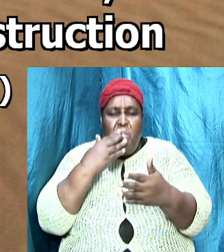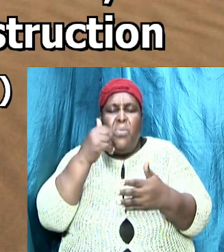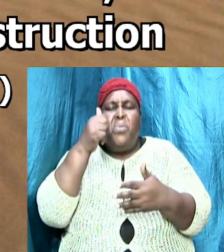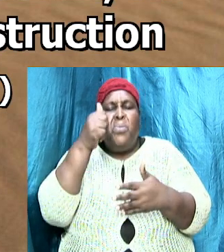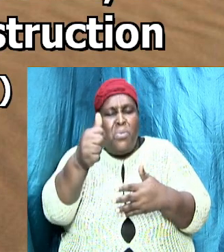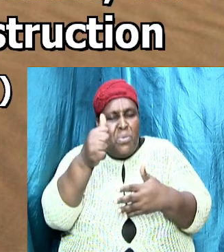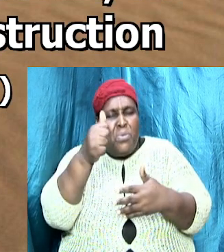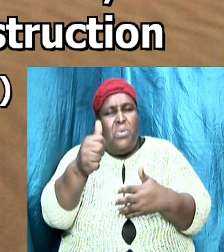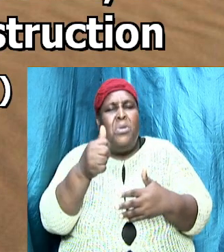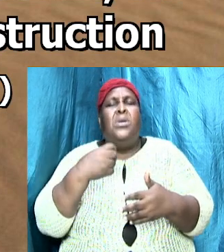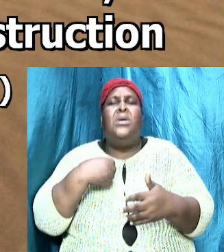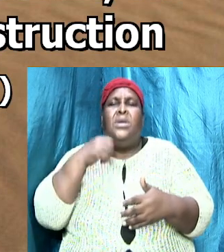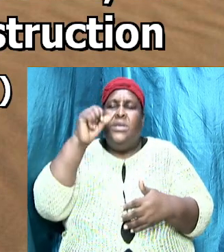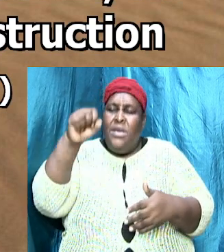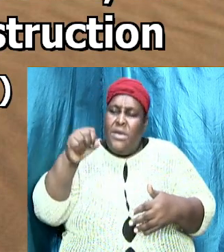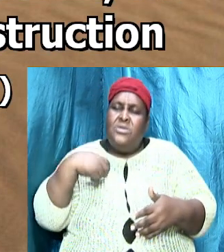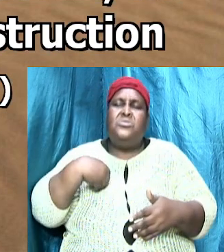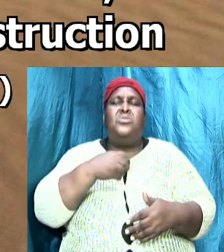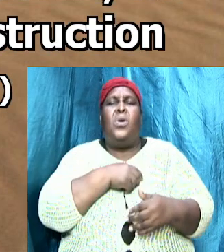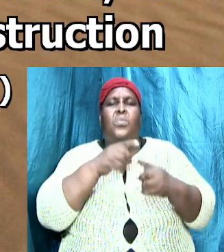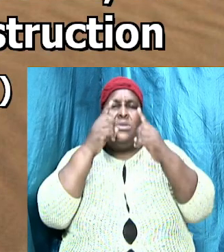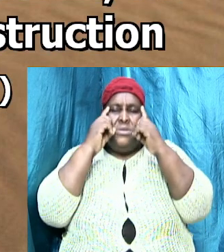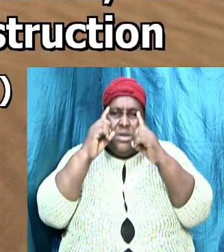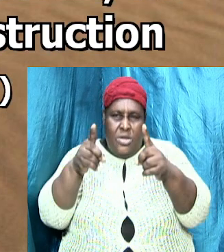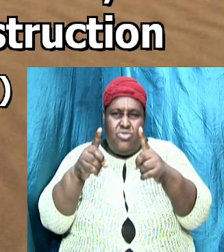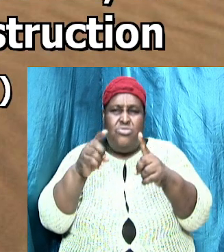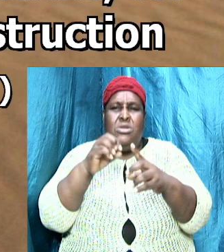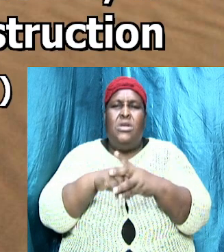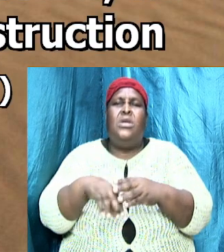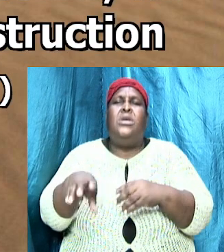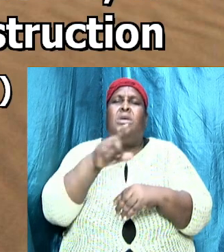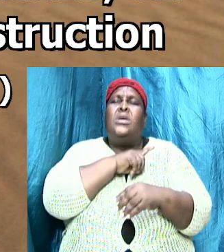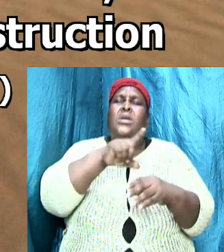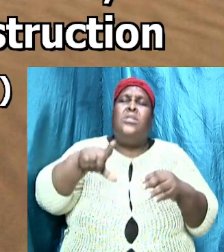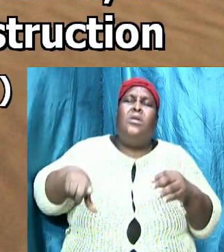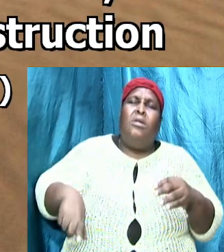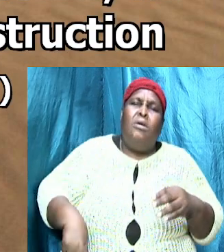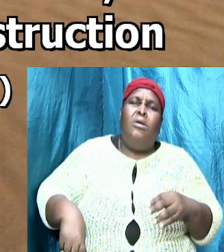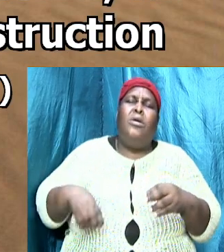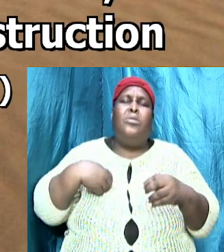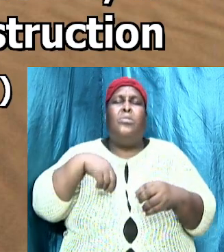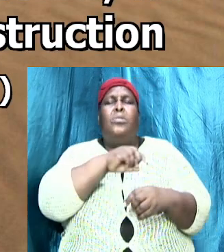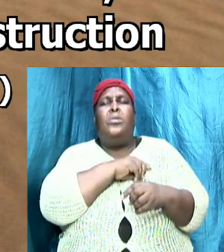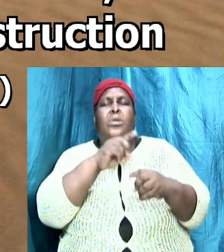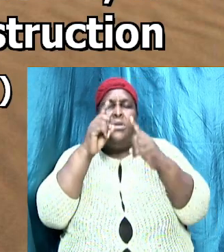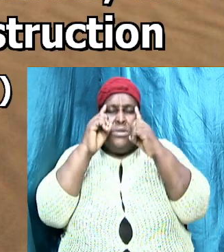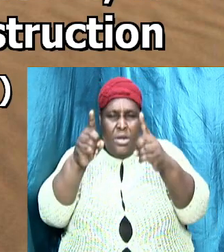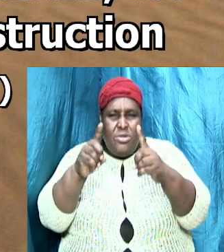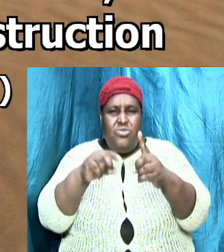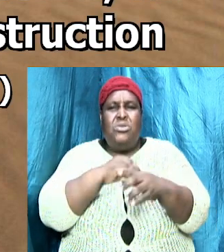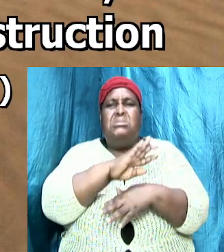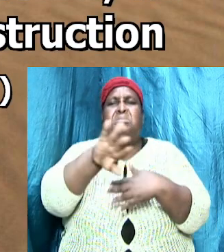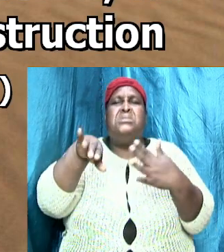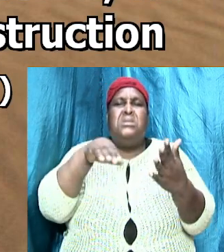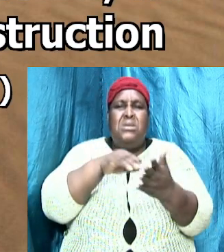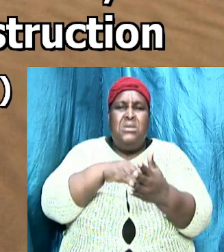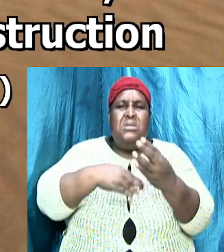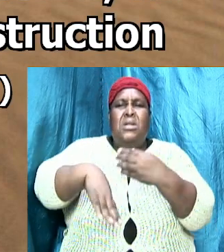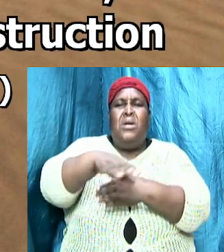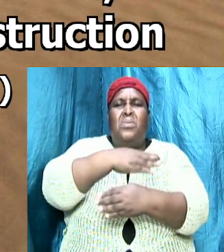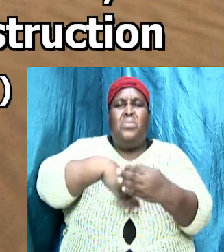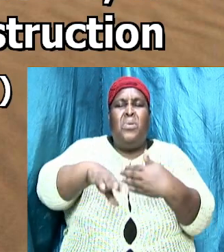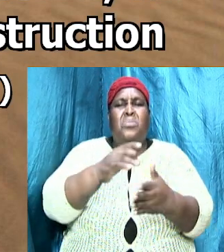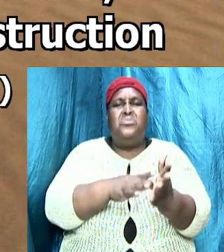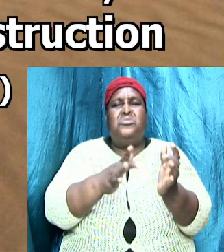our doctrine is in the Lord our doctrine is centered around Jesus Christ 2